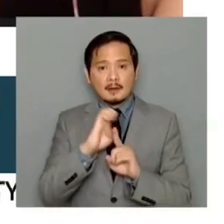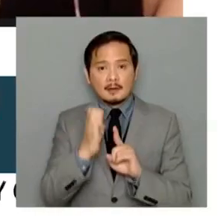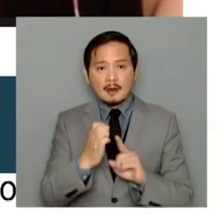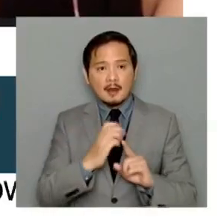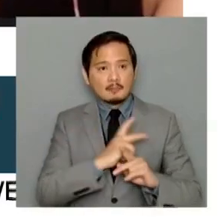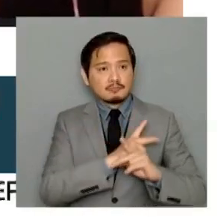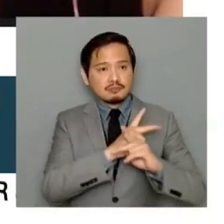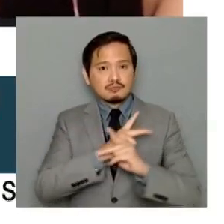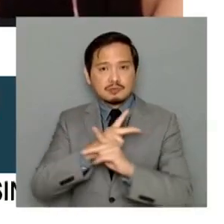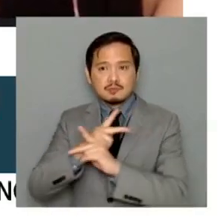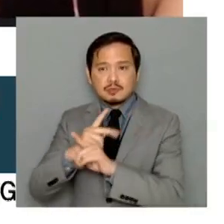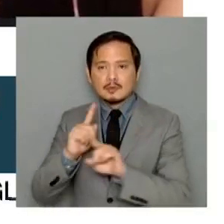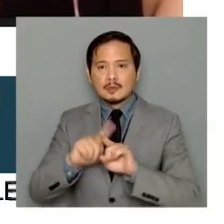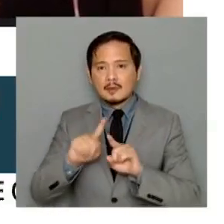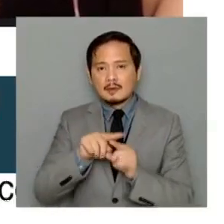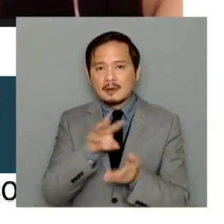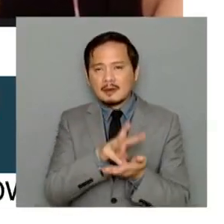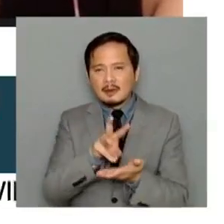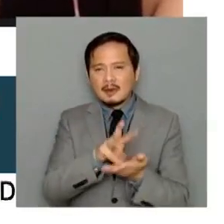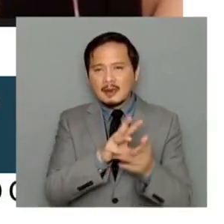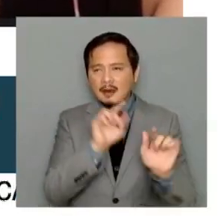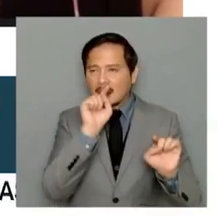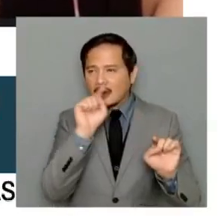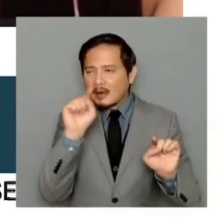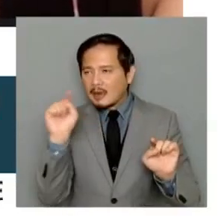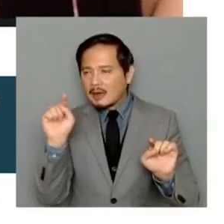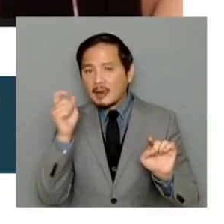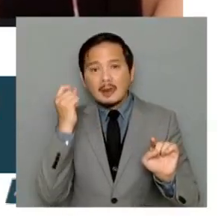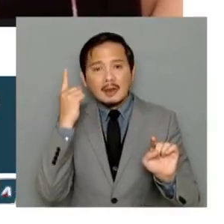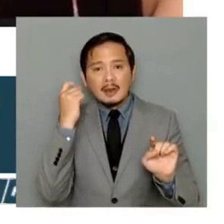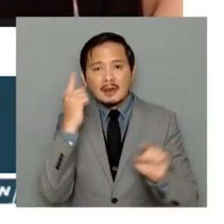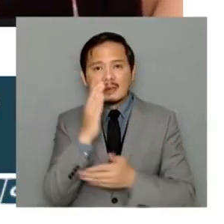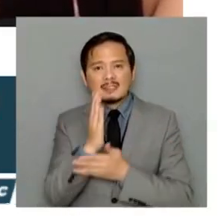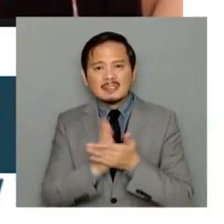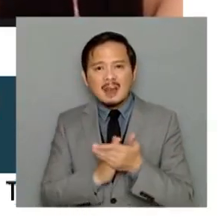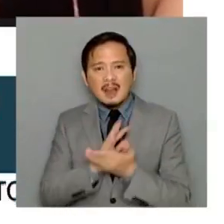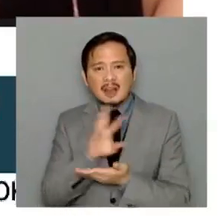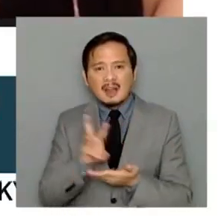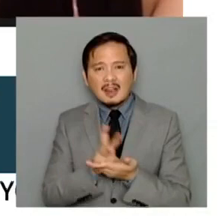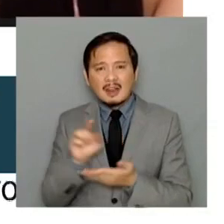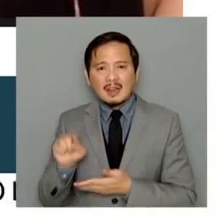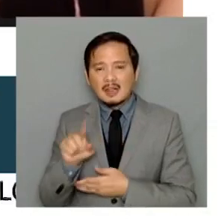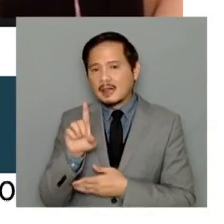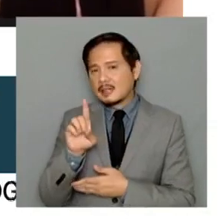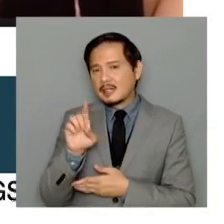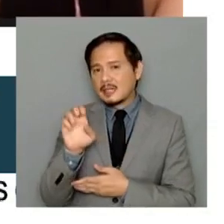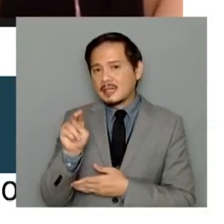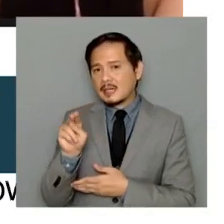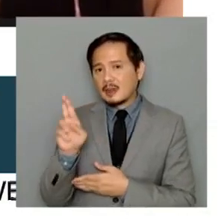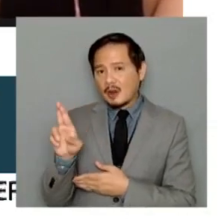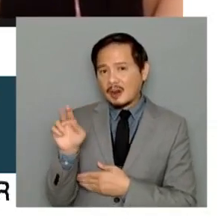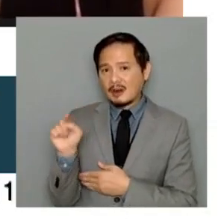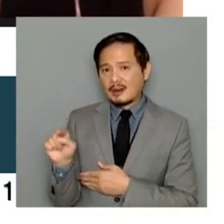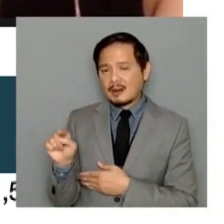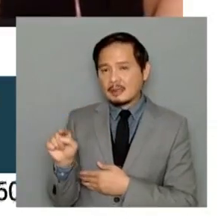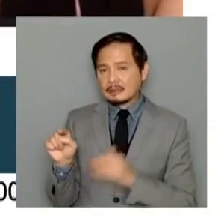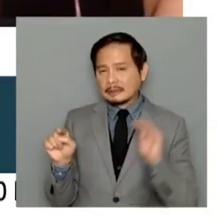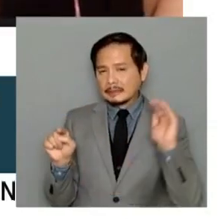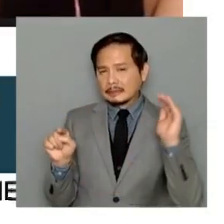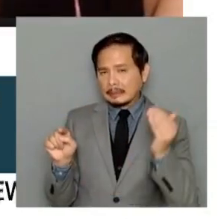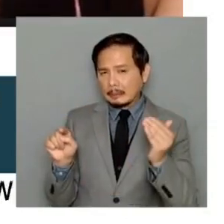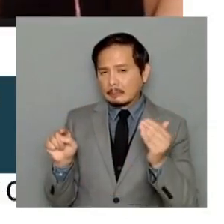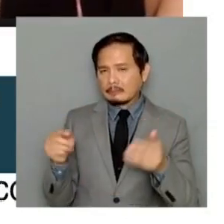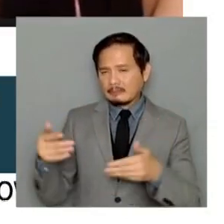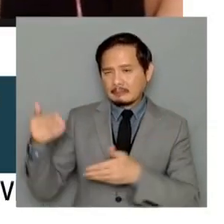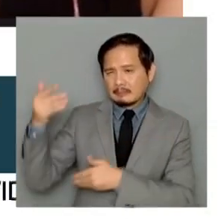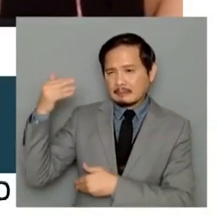areas, but you also have cases in some areas where the DNR, it seems, at least in the past administration,